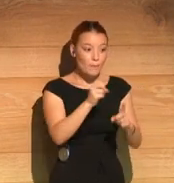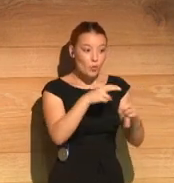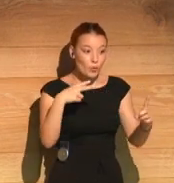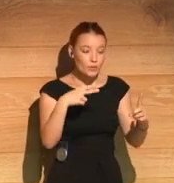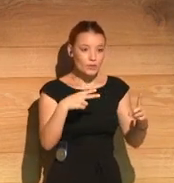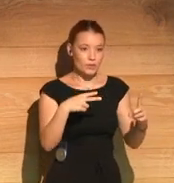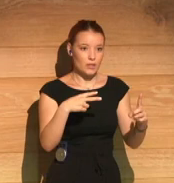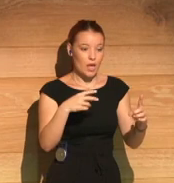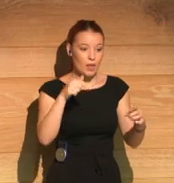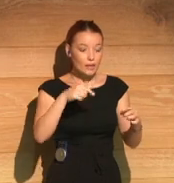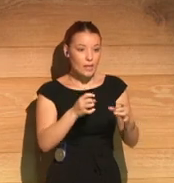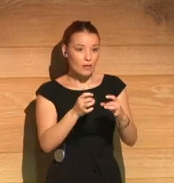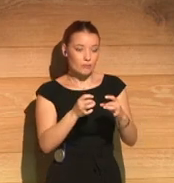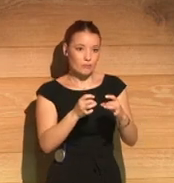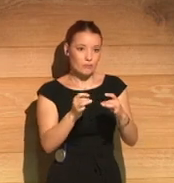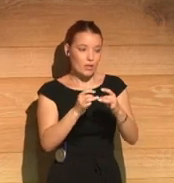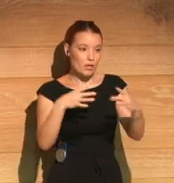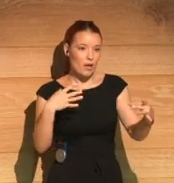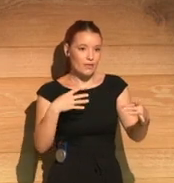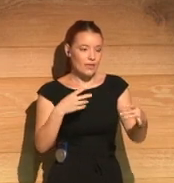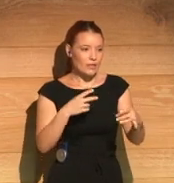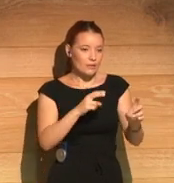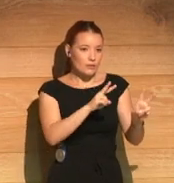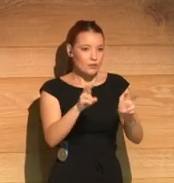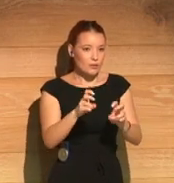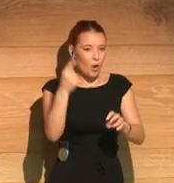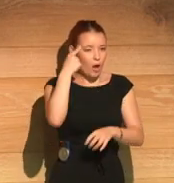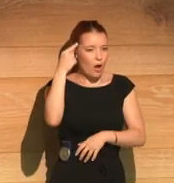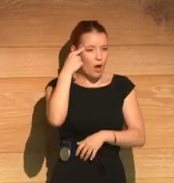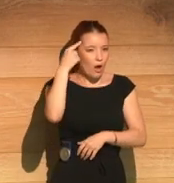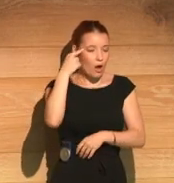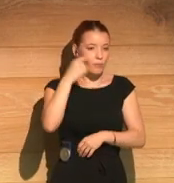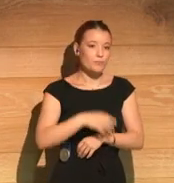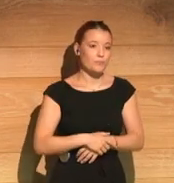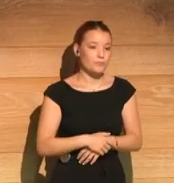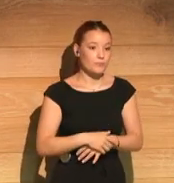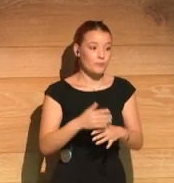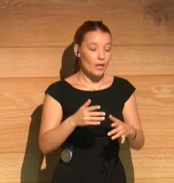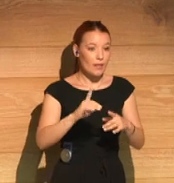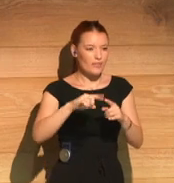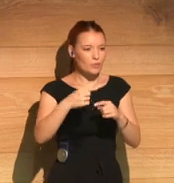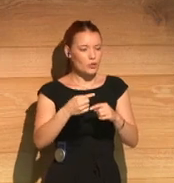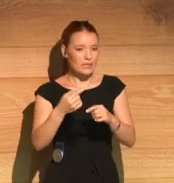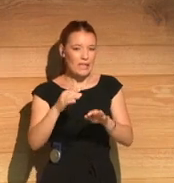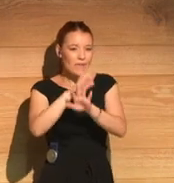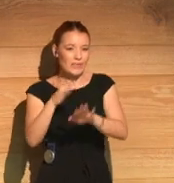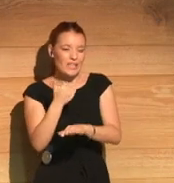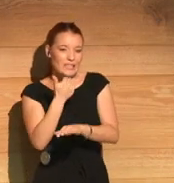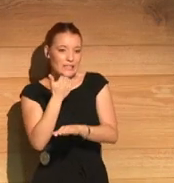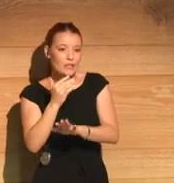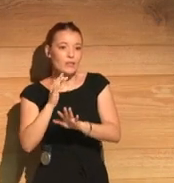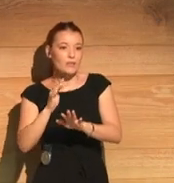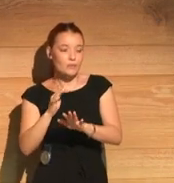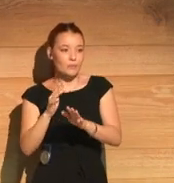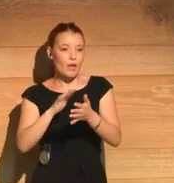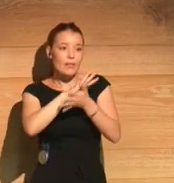I think there's no nation on the face of the earth that is more obsessed with this issue. And later, towards the end, there's